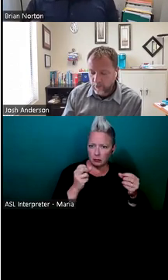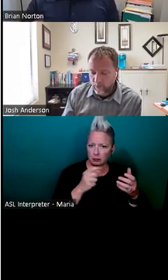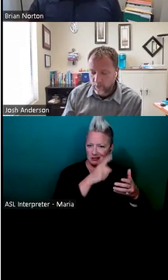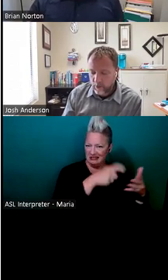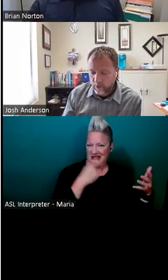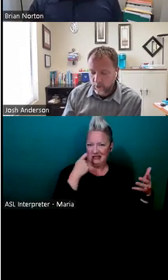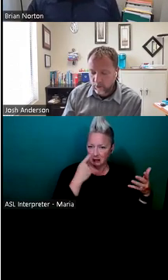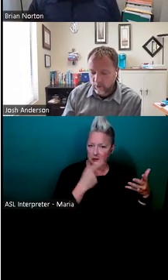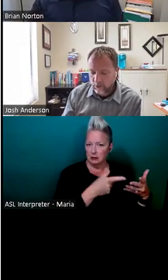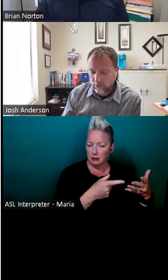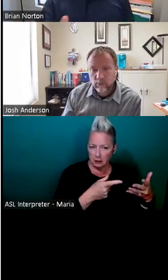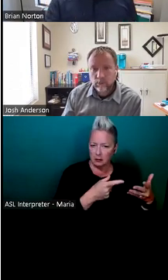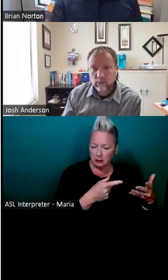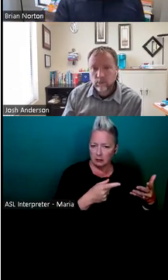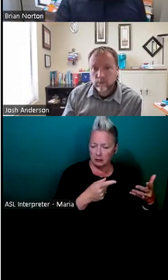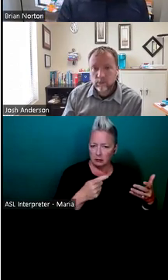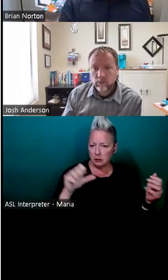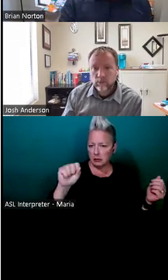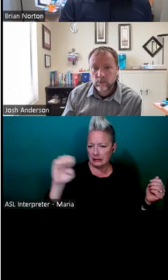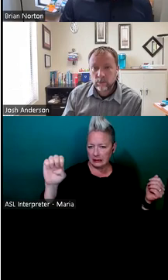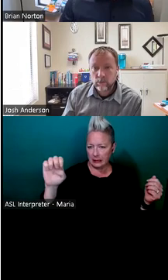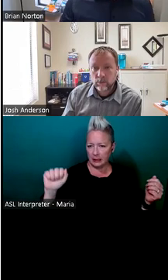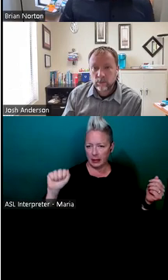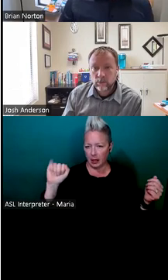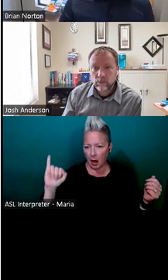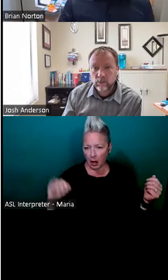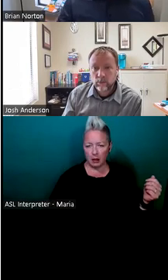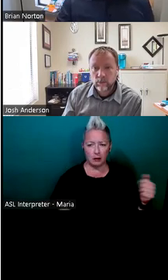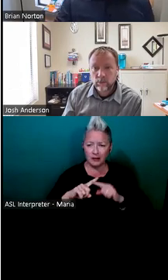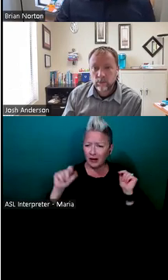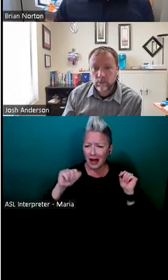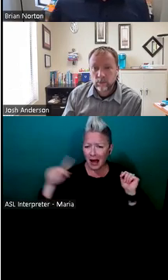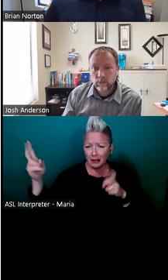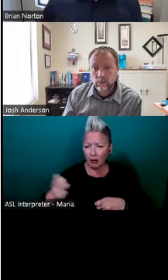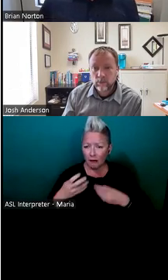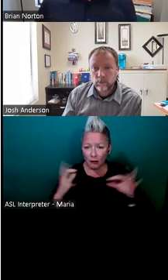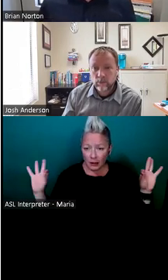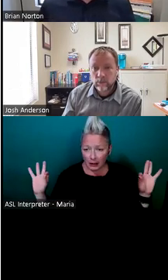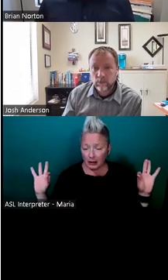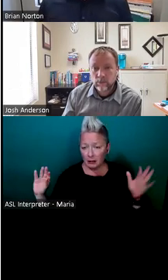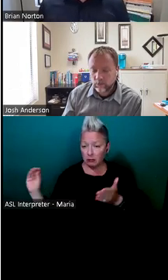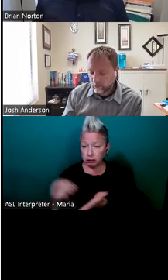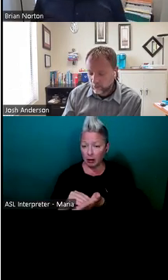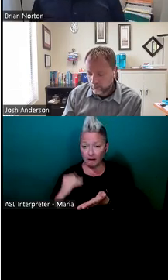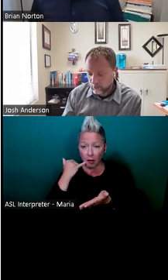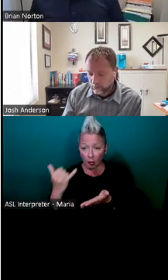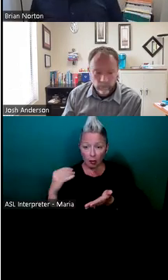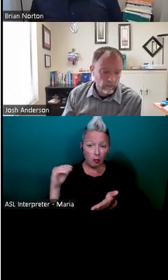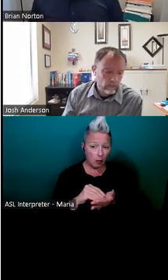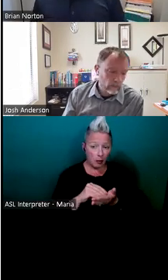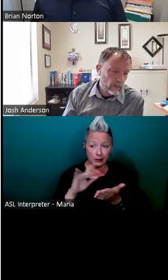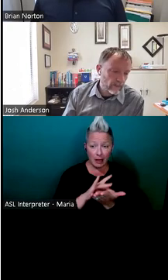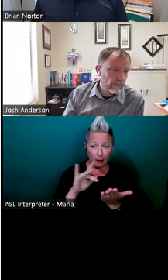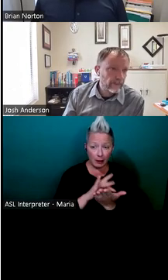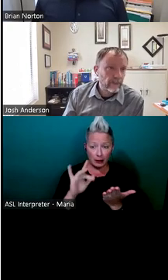all those different things are all different apps that you can just download for free, um, to be able to put on your phone and your tablet, uh,